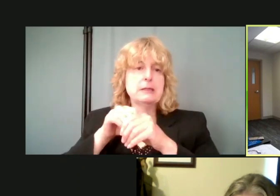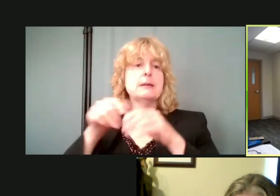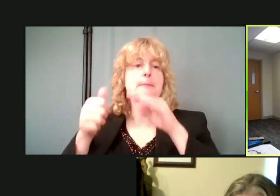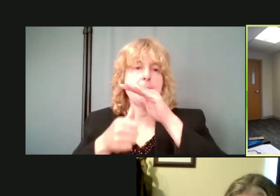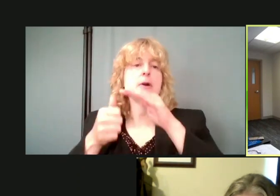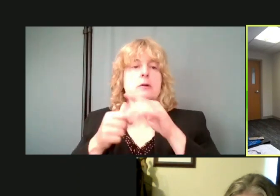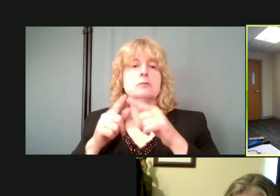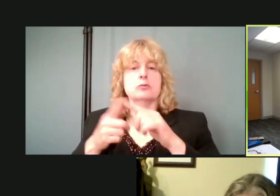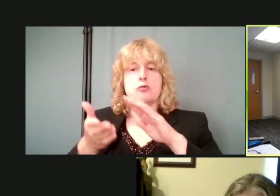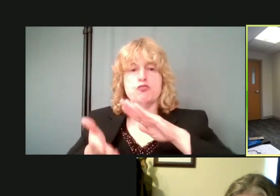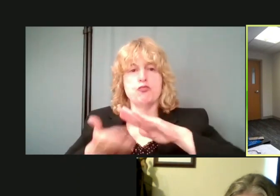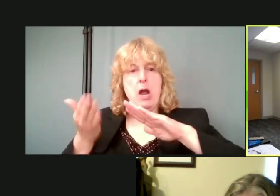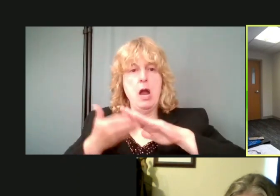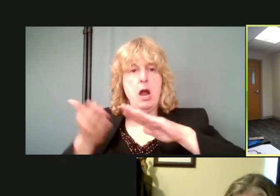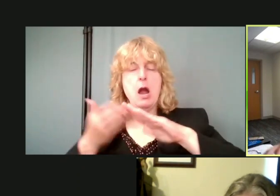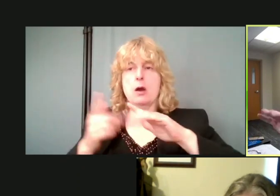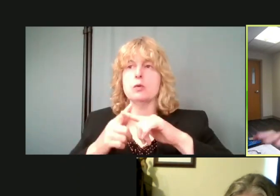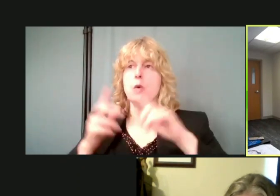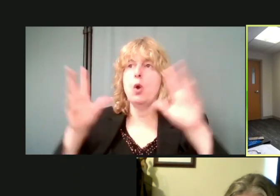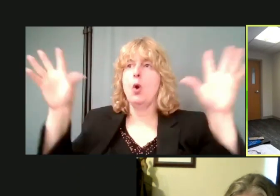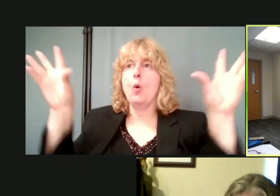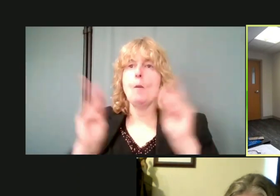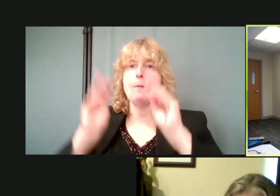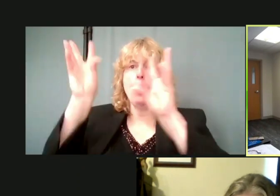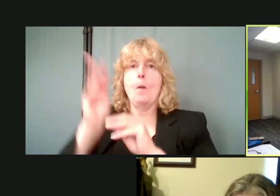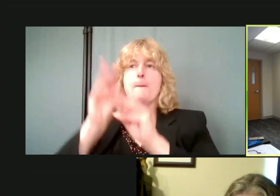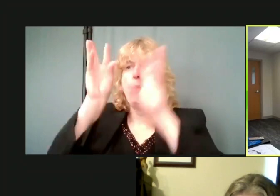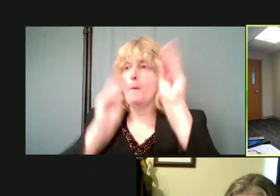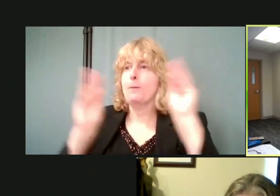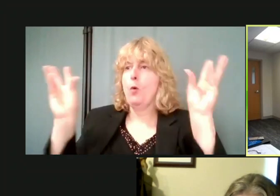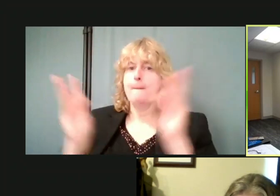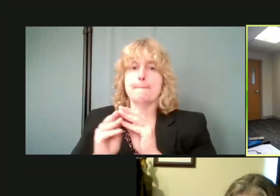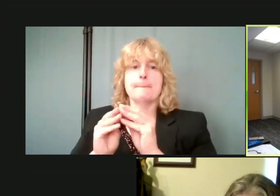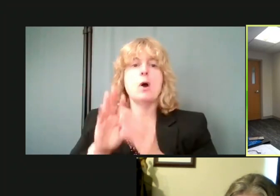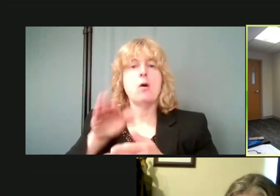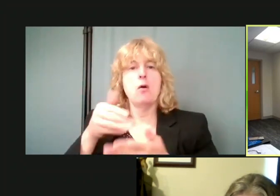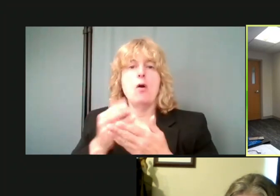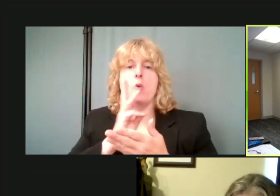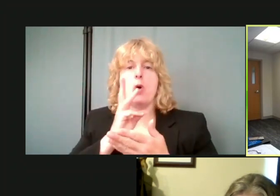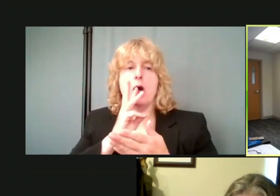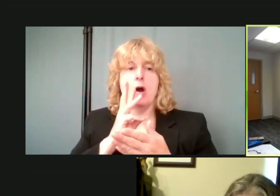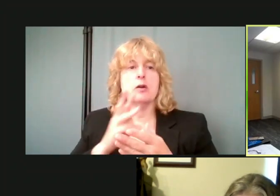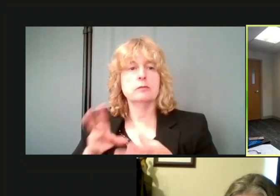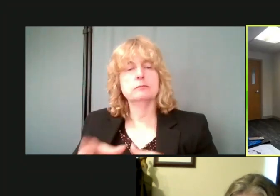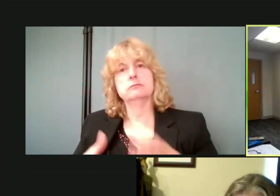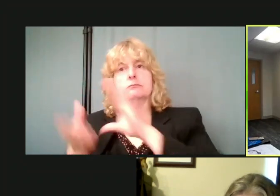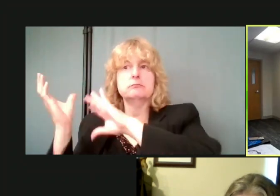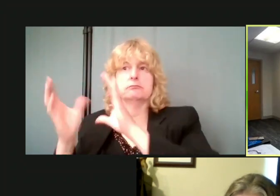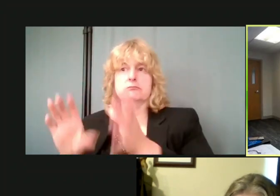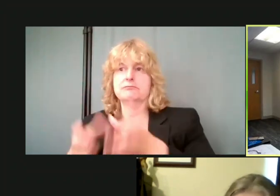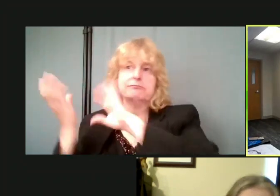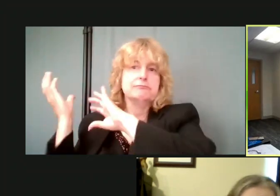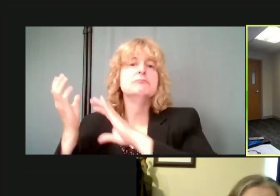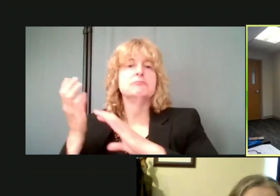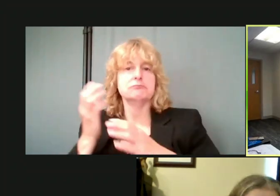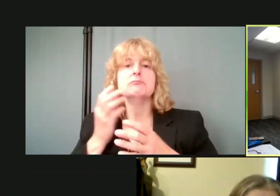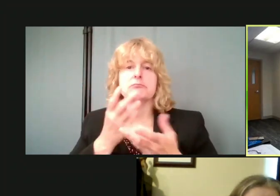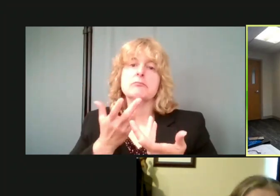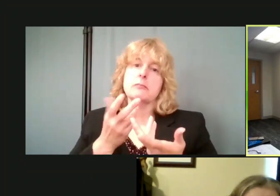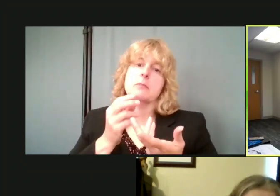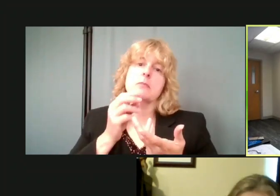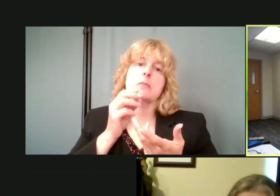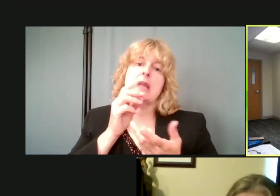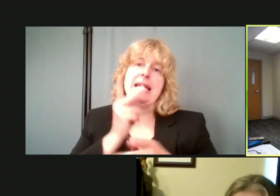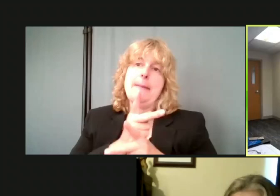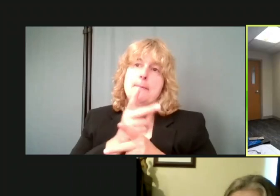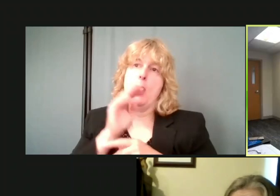a humidity level, uh, in our basements. That's that's lower, which will, uh, keep mold away. Um, but,